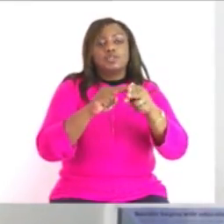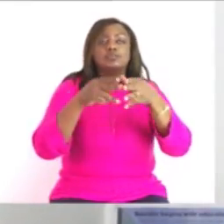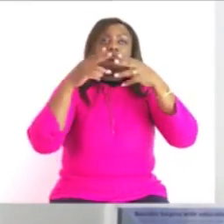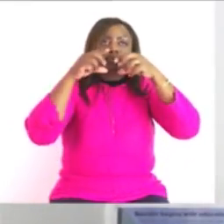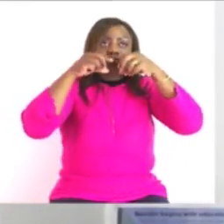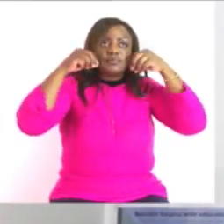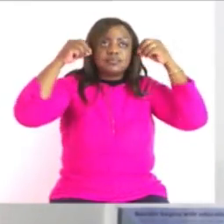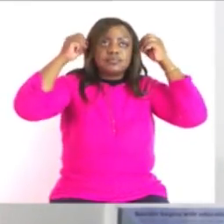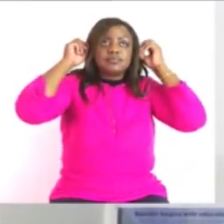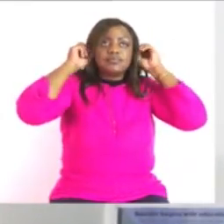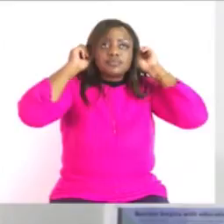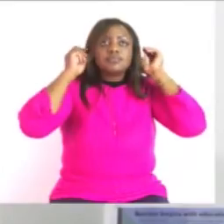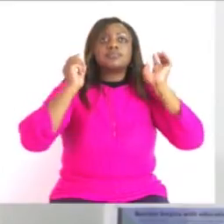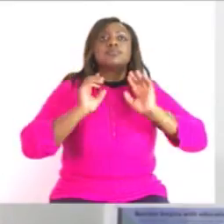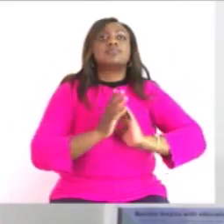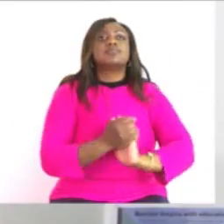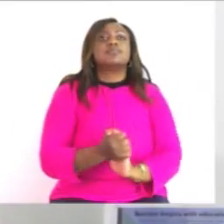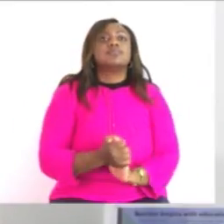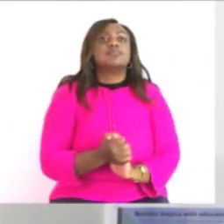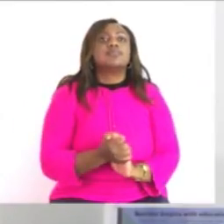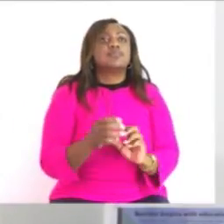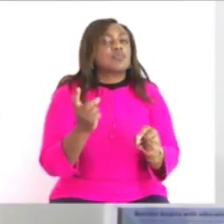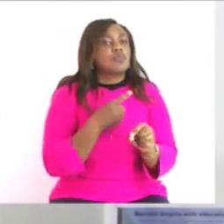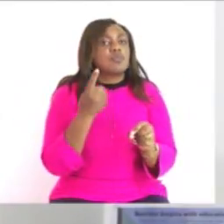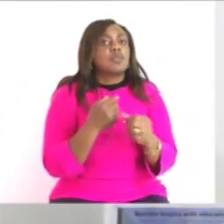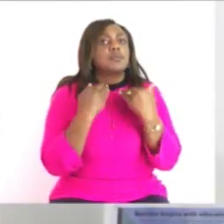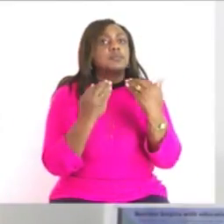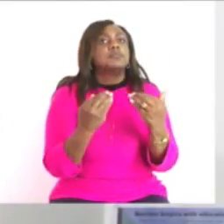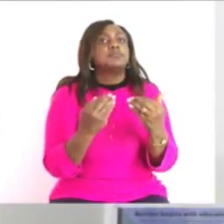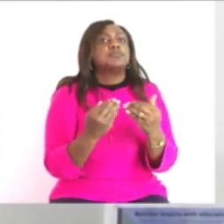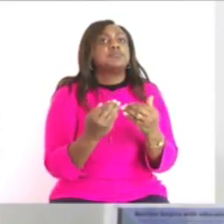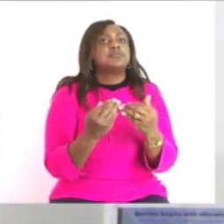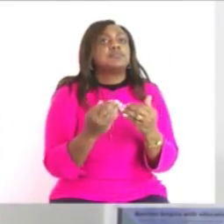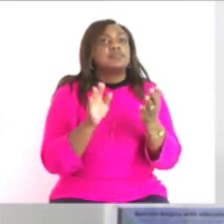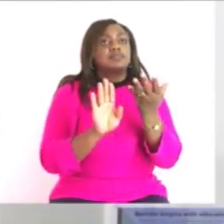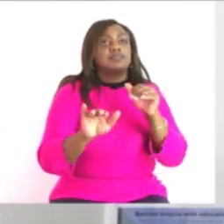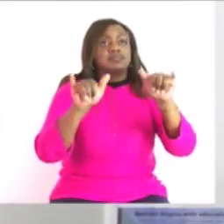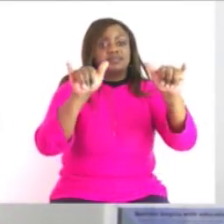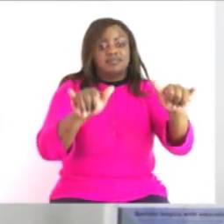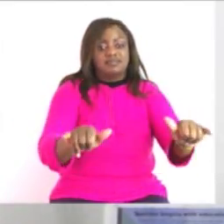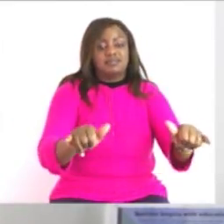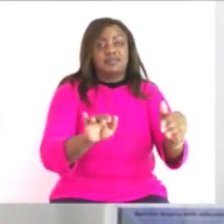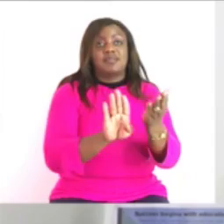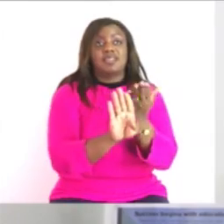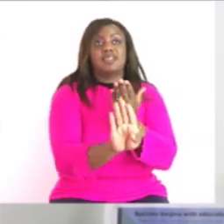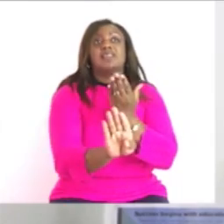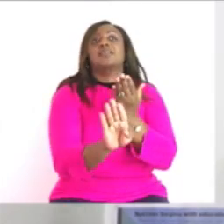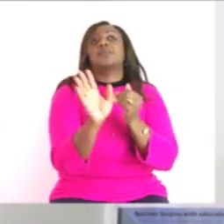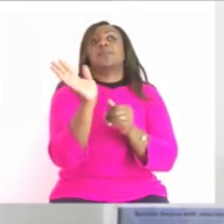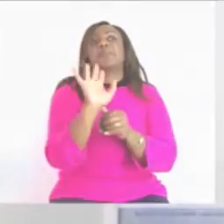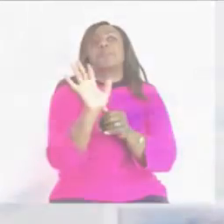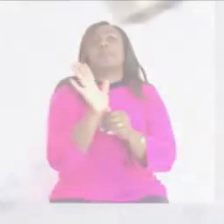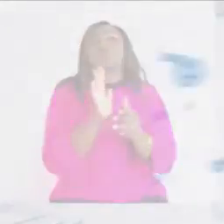put on a mask all the time stay safe and from us it's a bye-bye